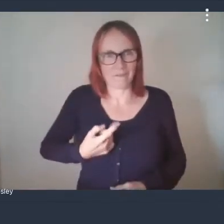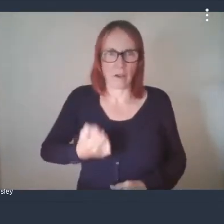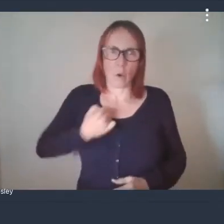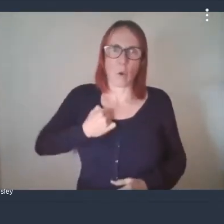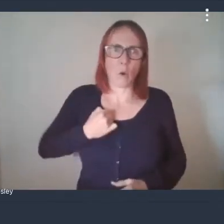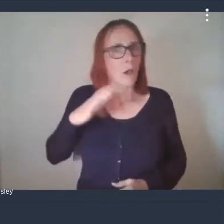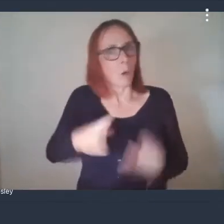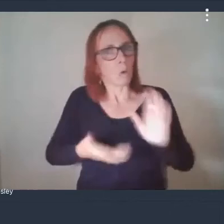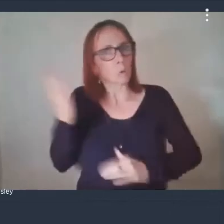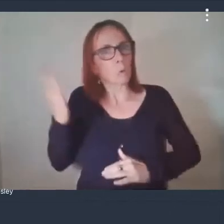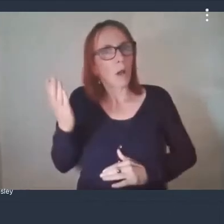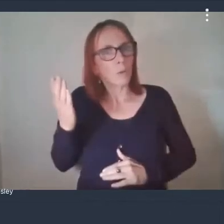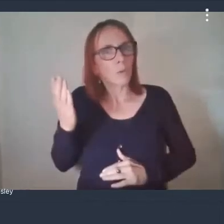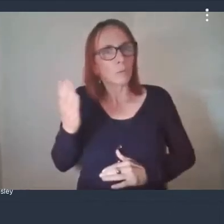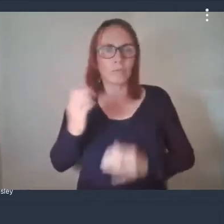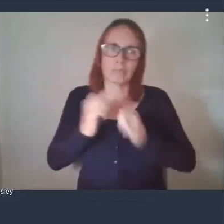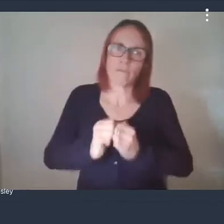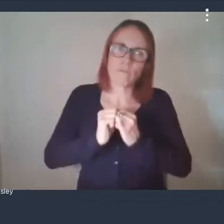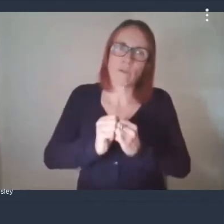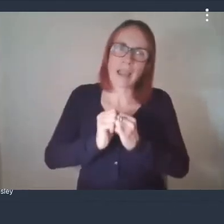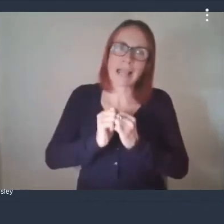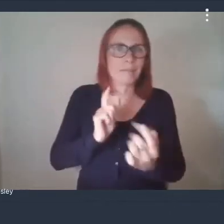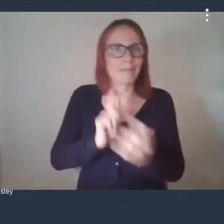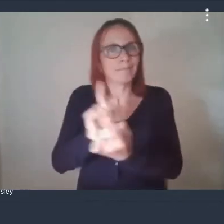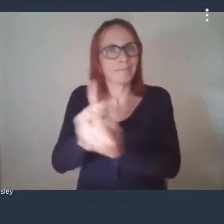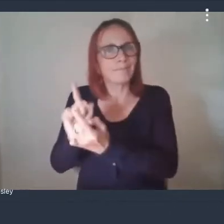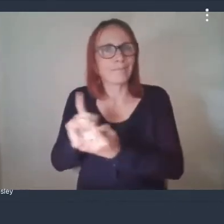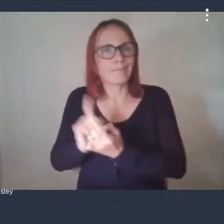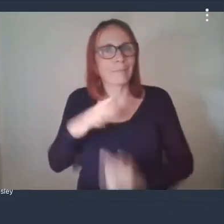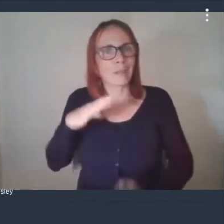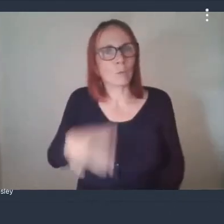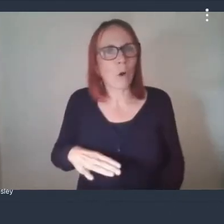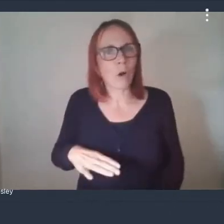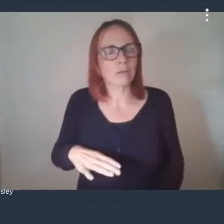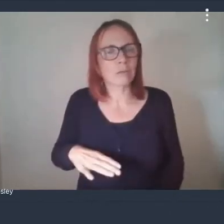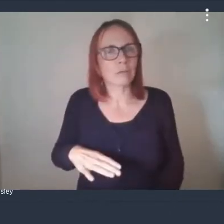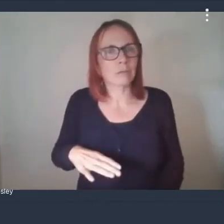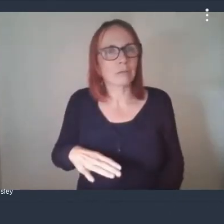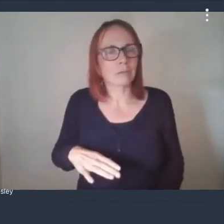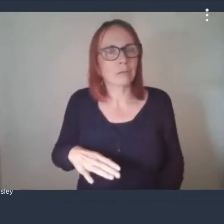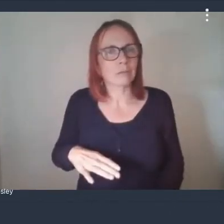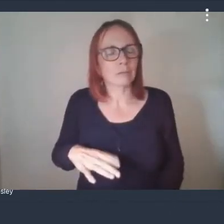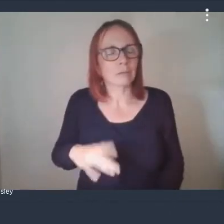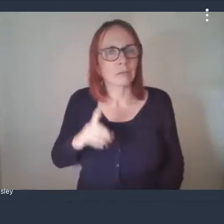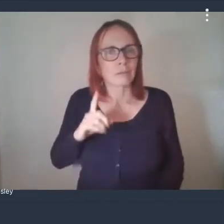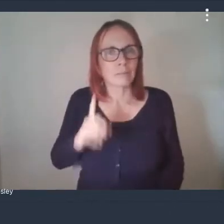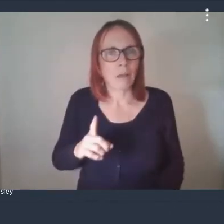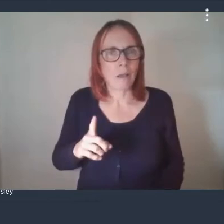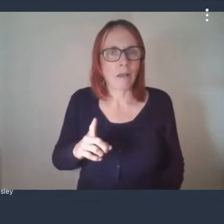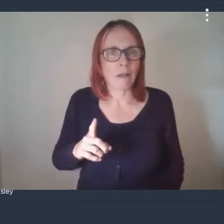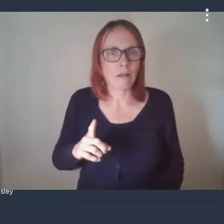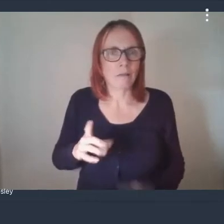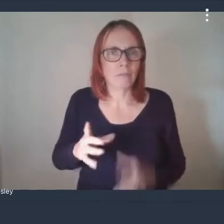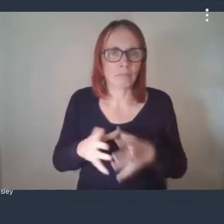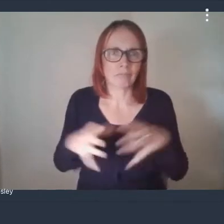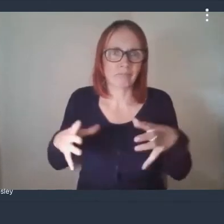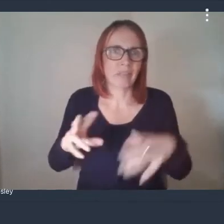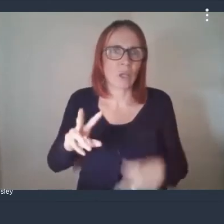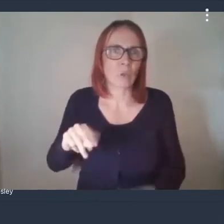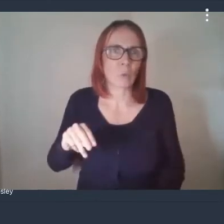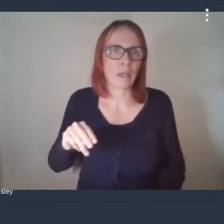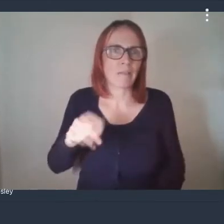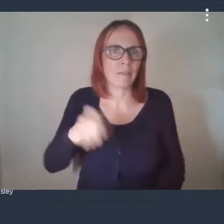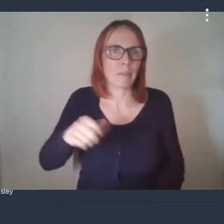pals for a drink or meet up with your pals even if you're doing it in the park the fact that there's no doesn't have use um